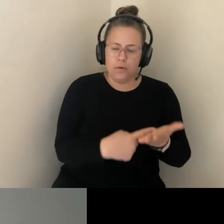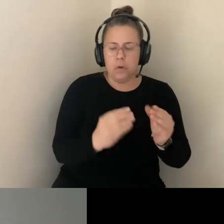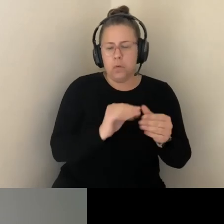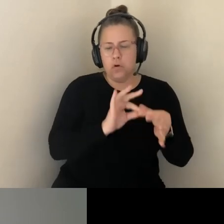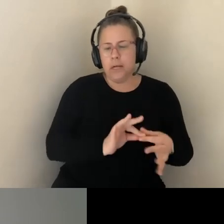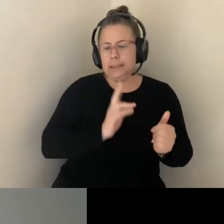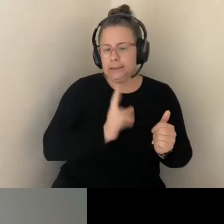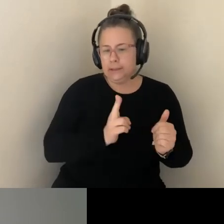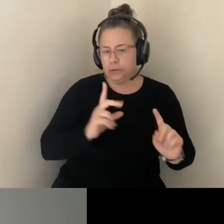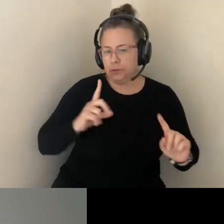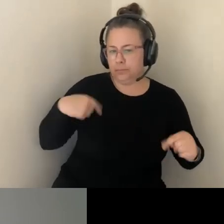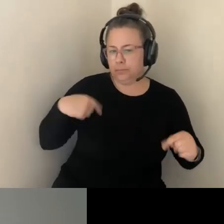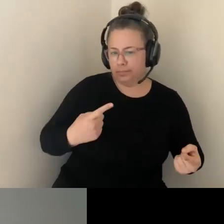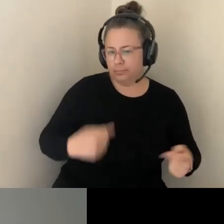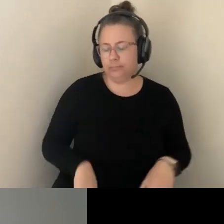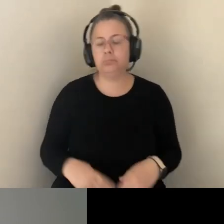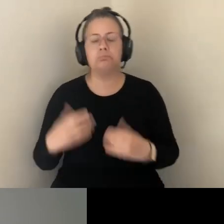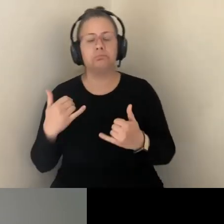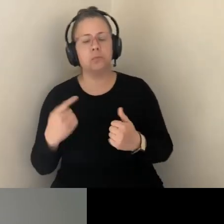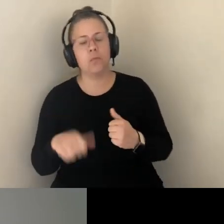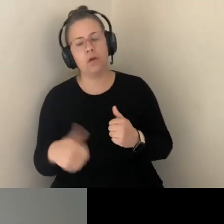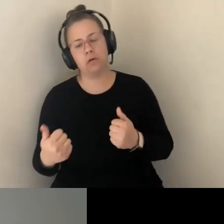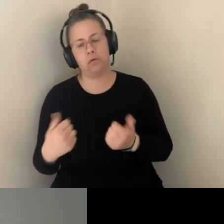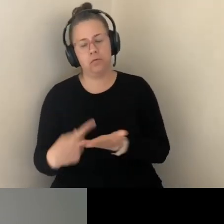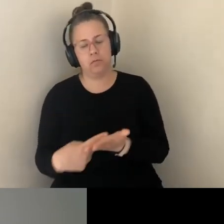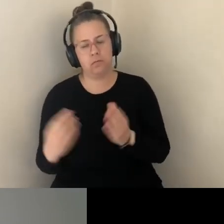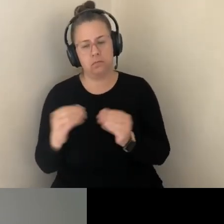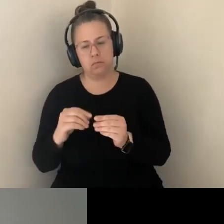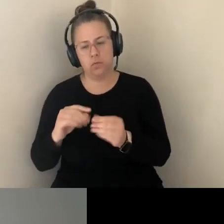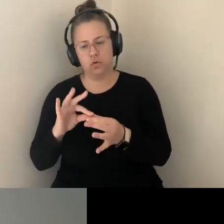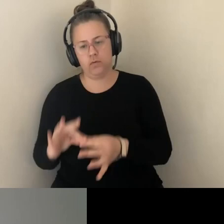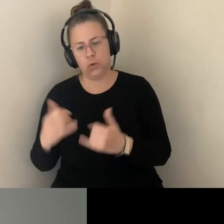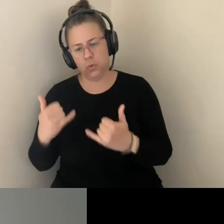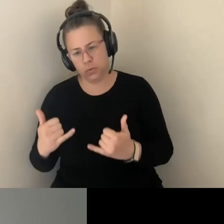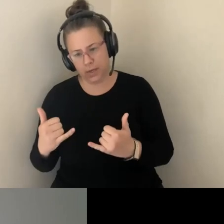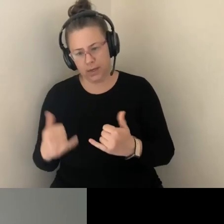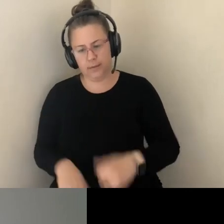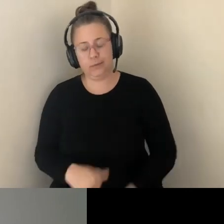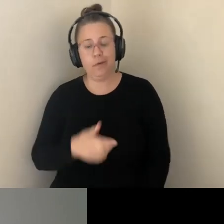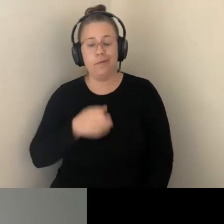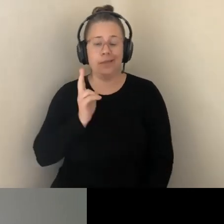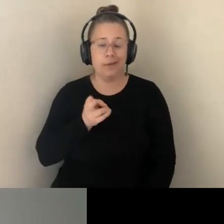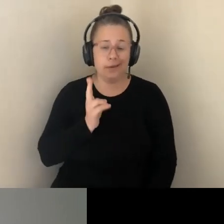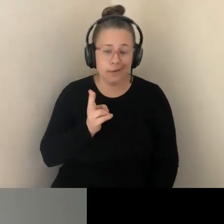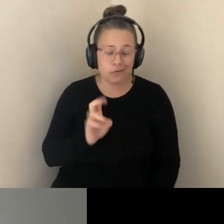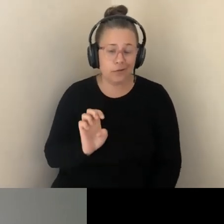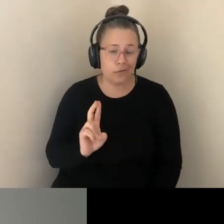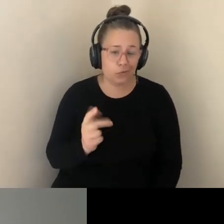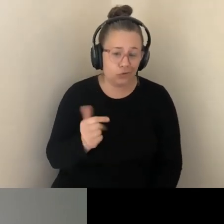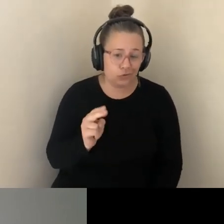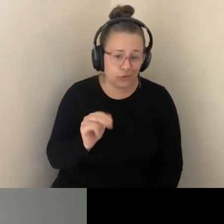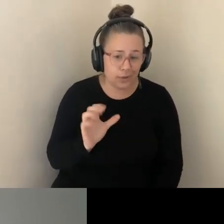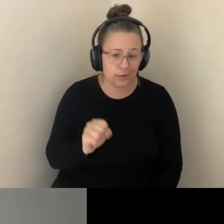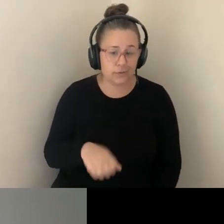CONCERNS AROUND THE HISTORY OF EUGENICS, GENETIC COUNSELING, SCREENING AND SEQUENCING TECHNOLOGIES. I EXPECT THAT THERE WILL BE